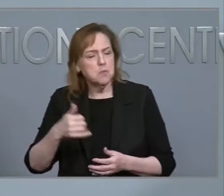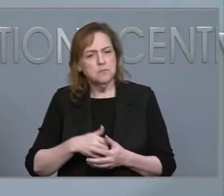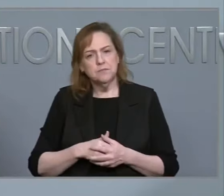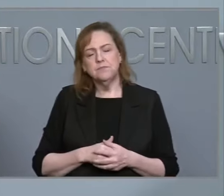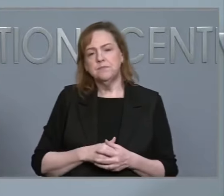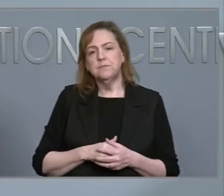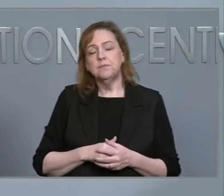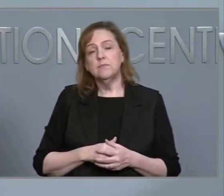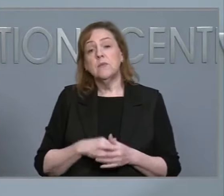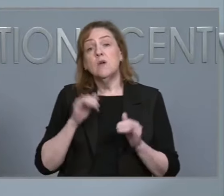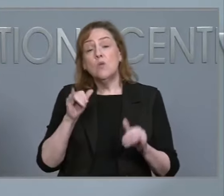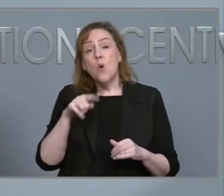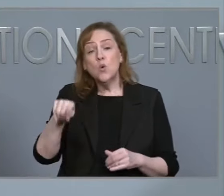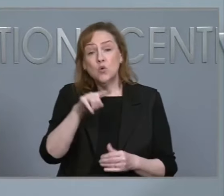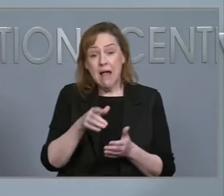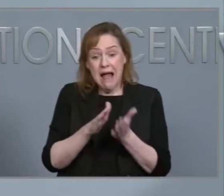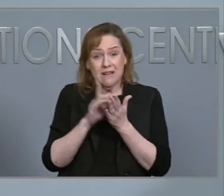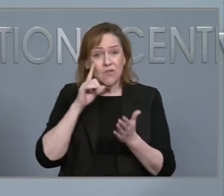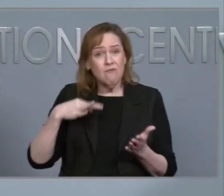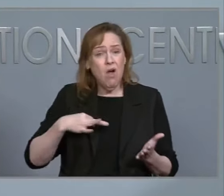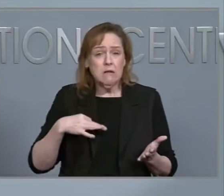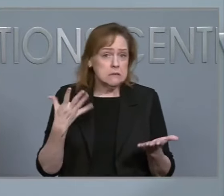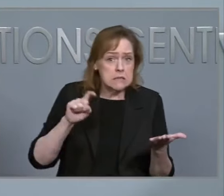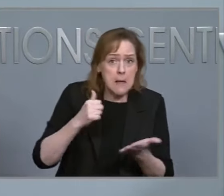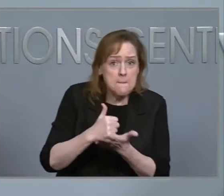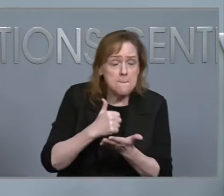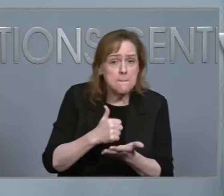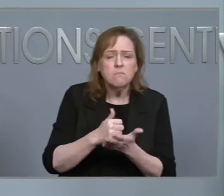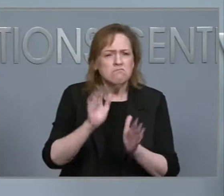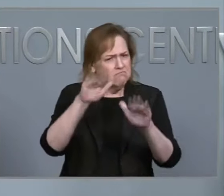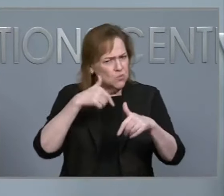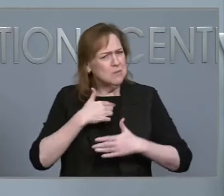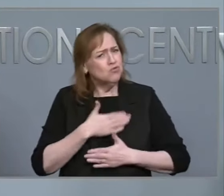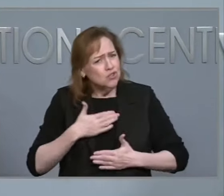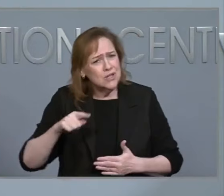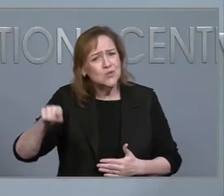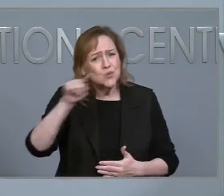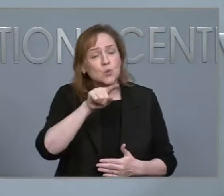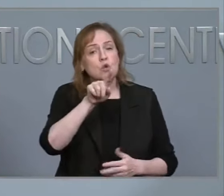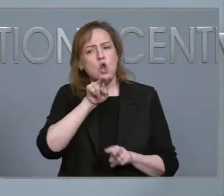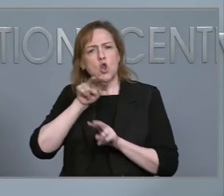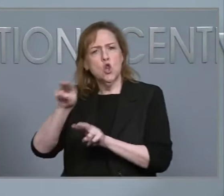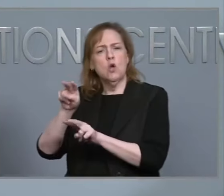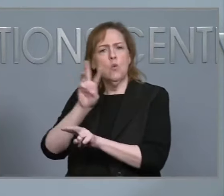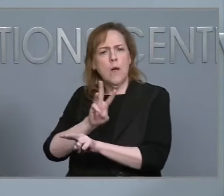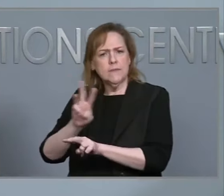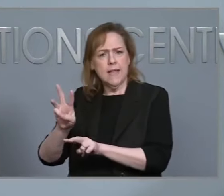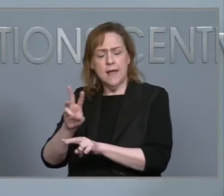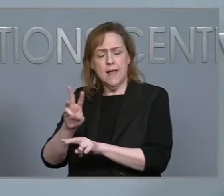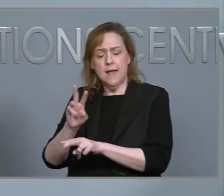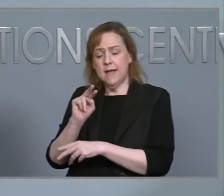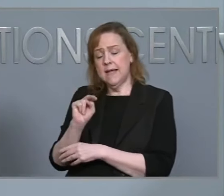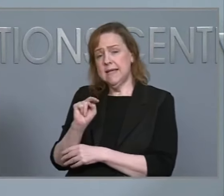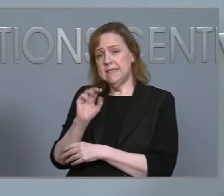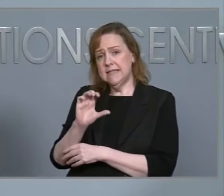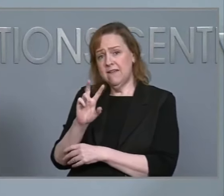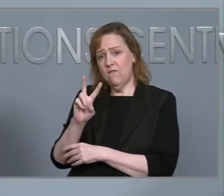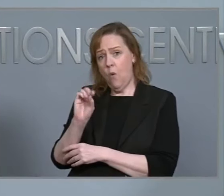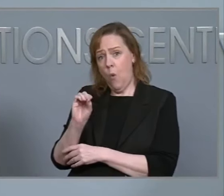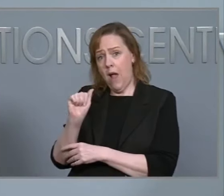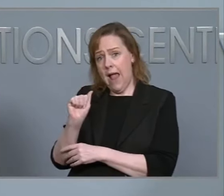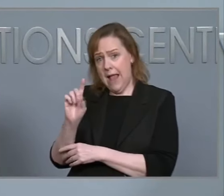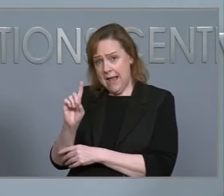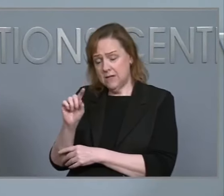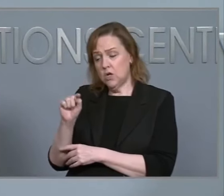For those that have asked to volunteer, we appreciate your desire to help. You can visit ncvoad.org